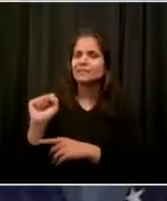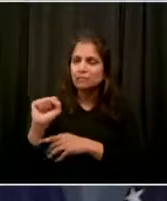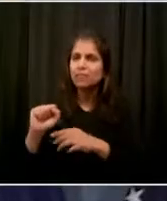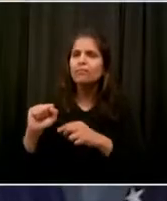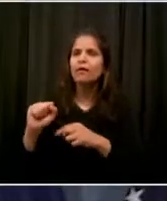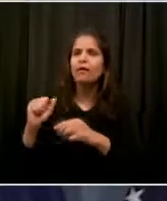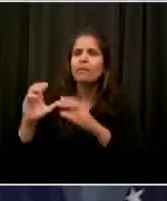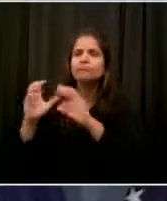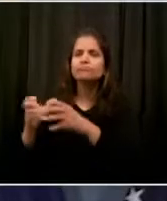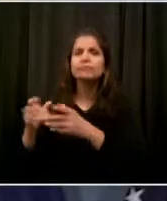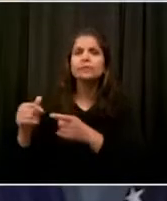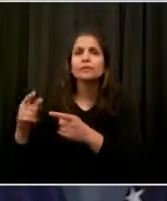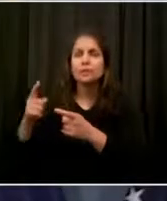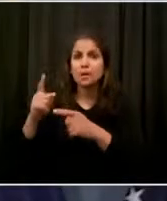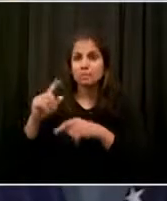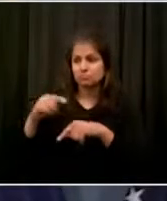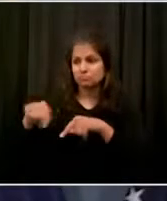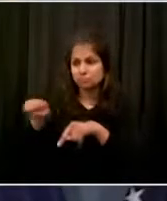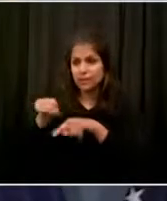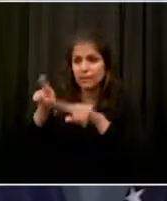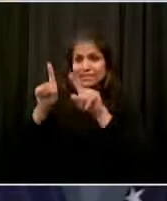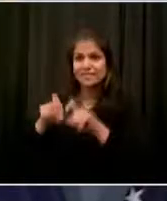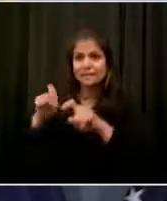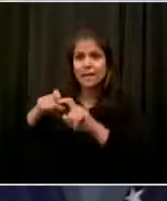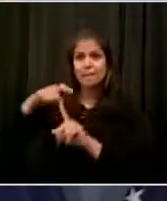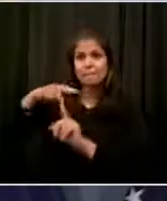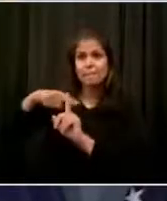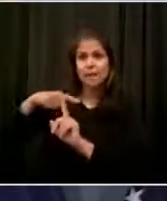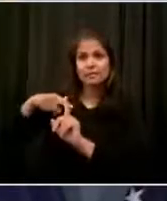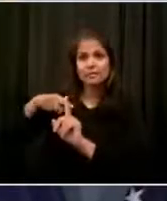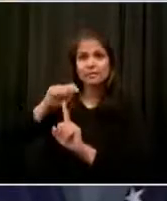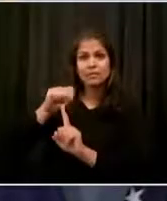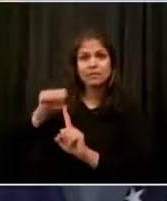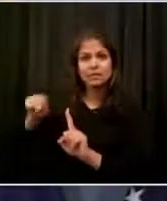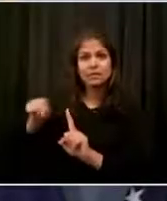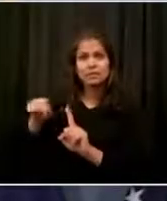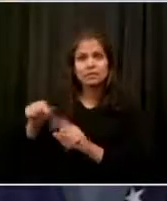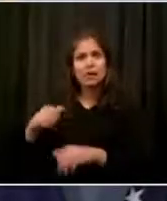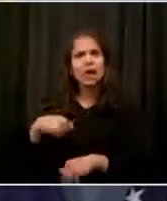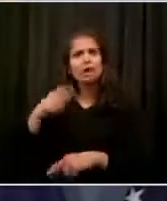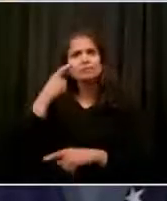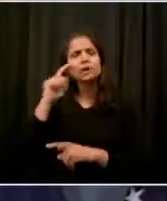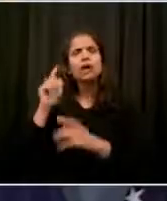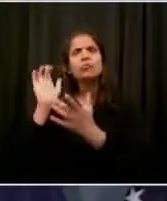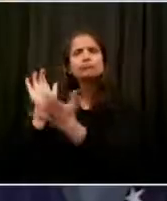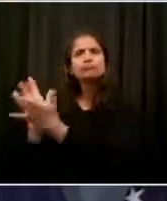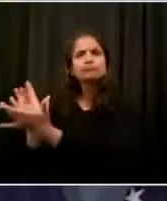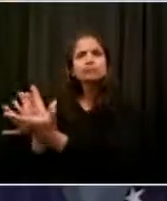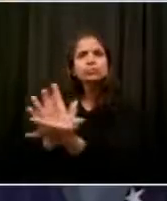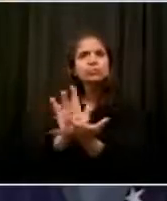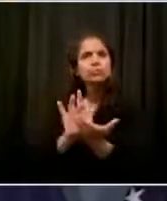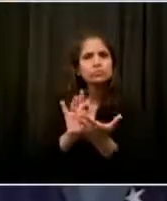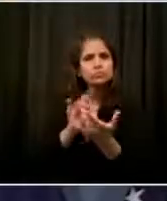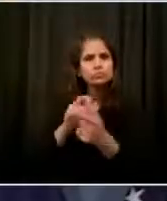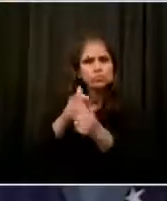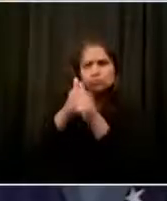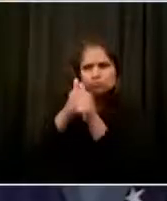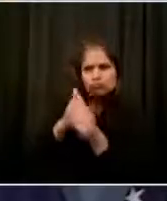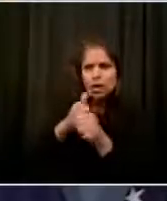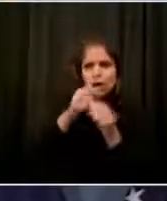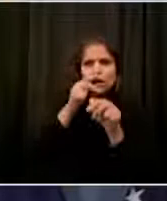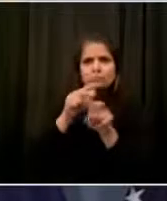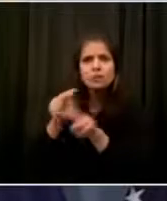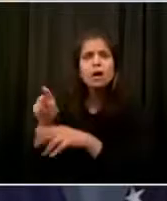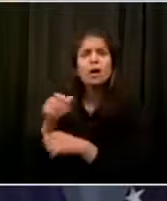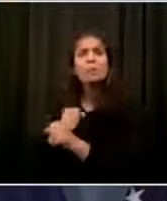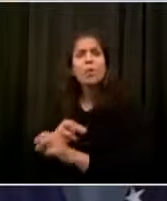contacts, getting those people tested. At some point, that contact tracing effort would, in theory, bring down the daily number of new coronavirus cases